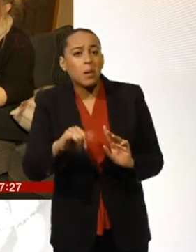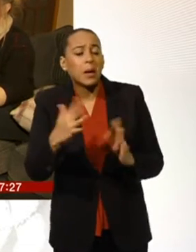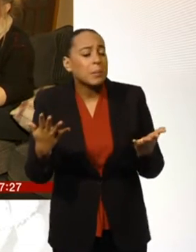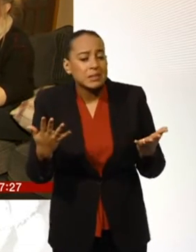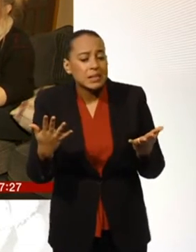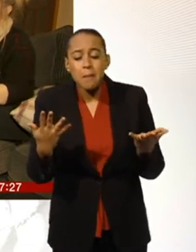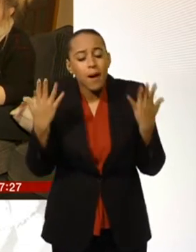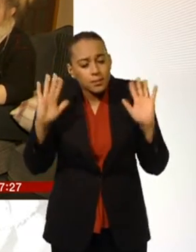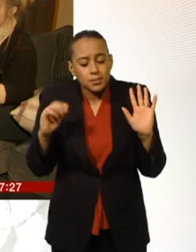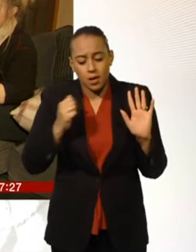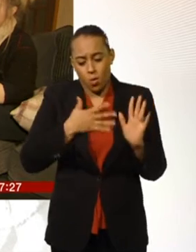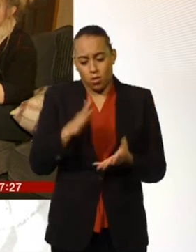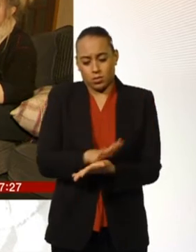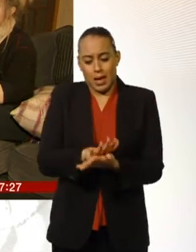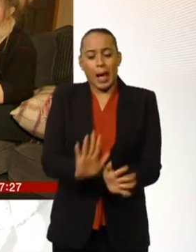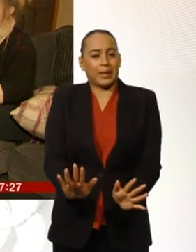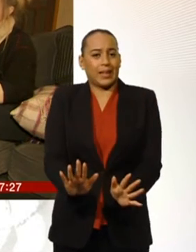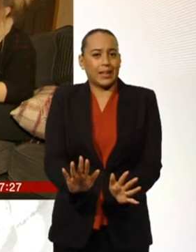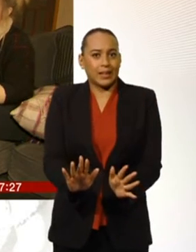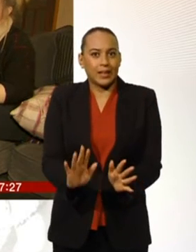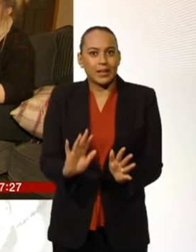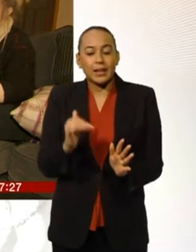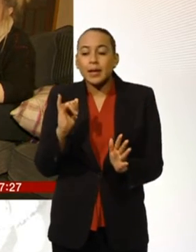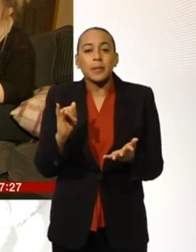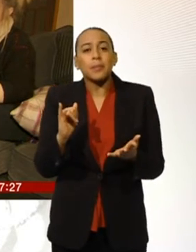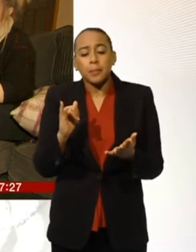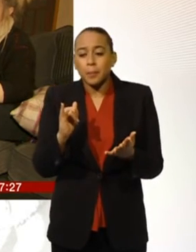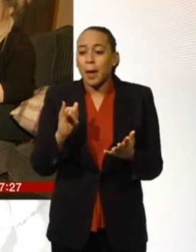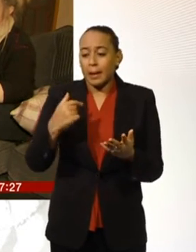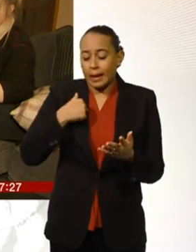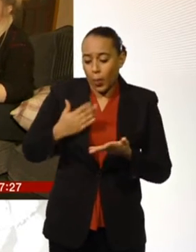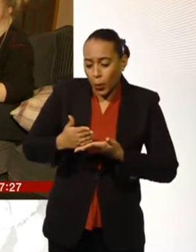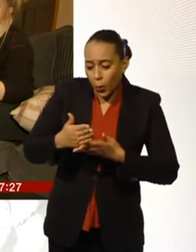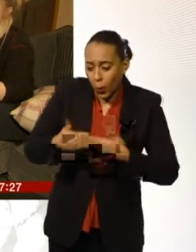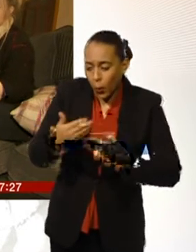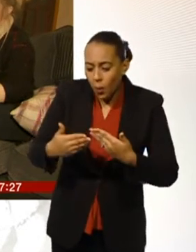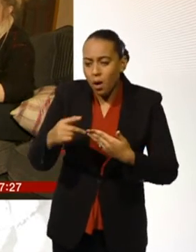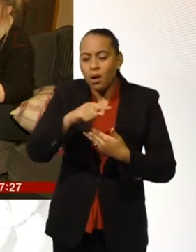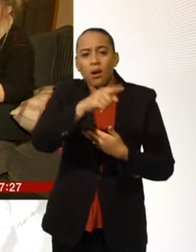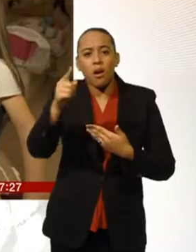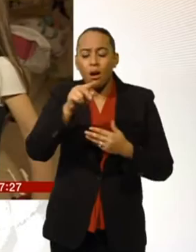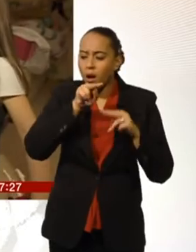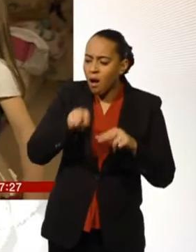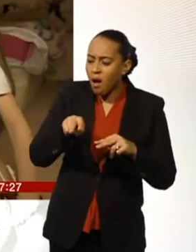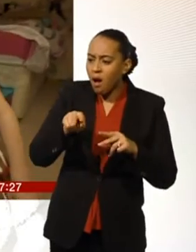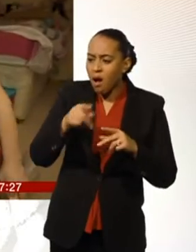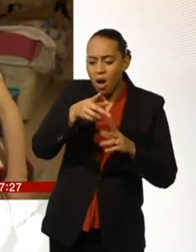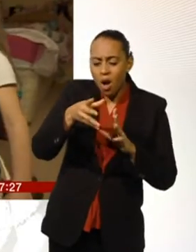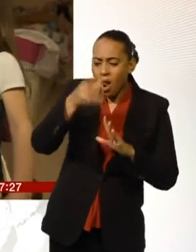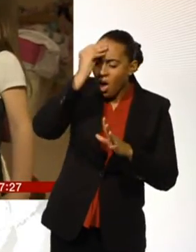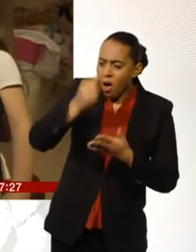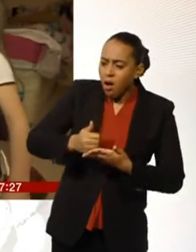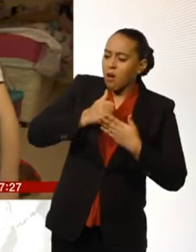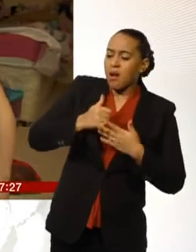and and try and make a difference for somebody else and to try and normalise this. The